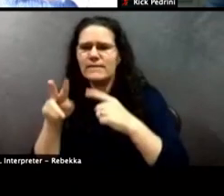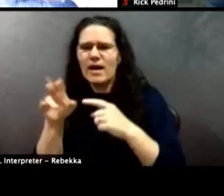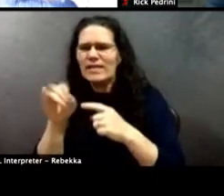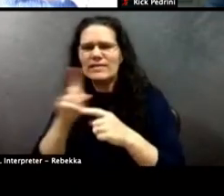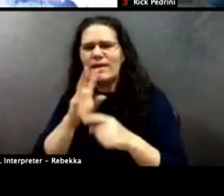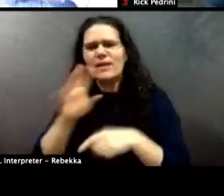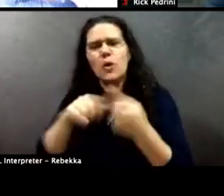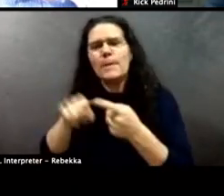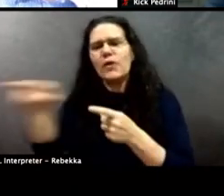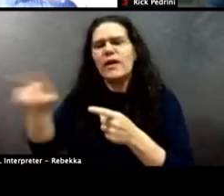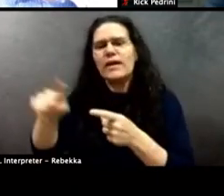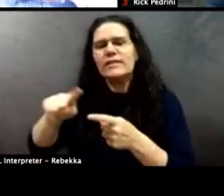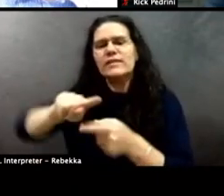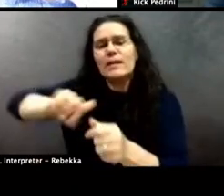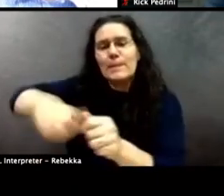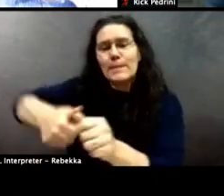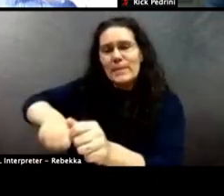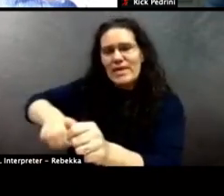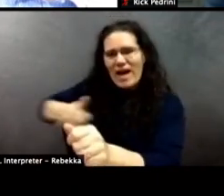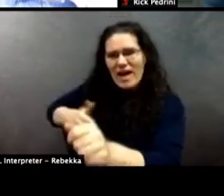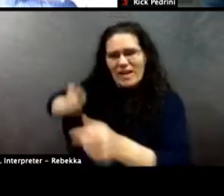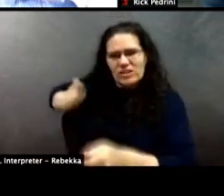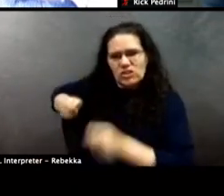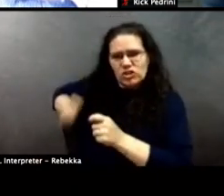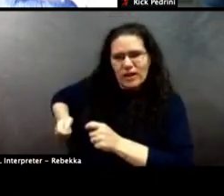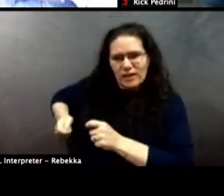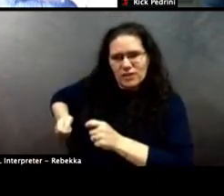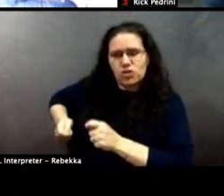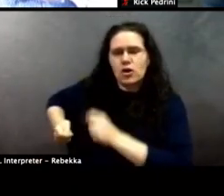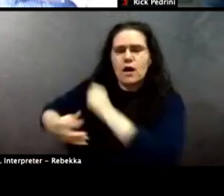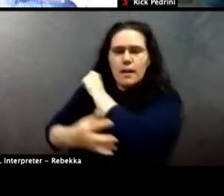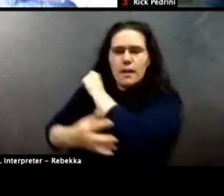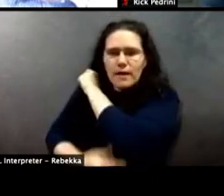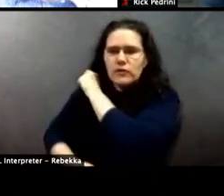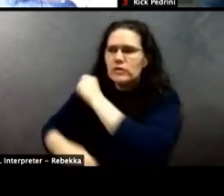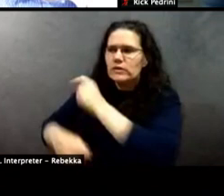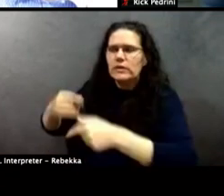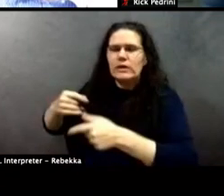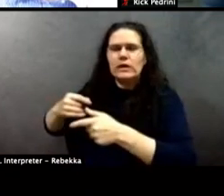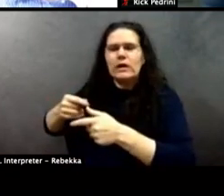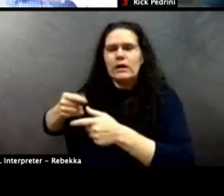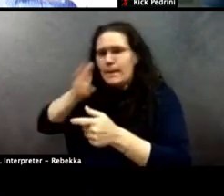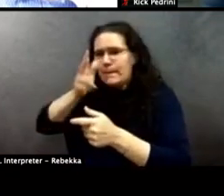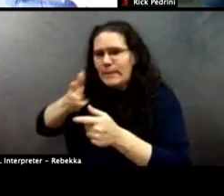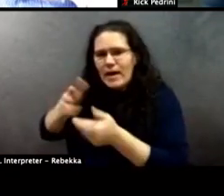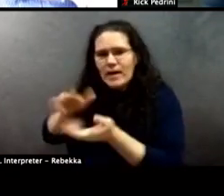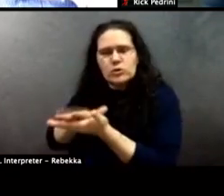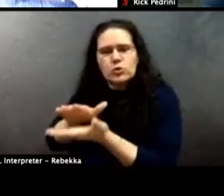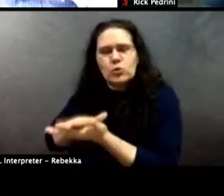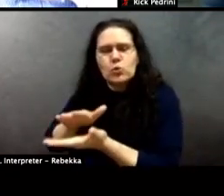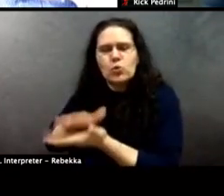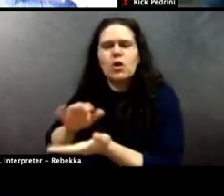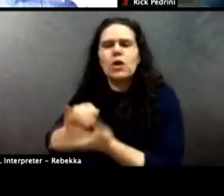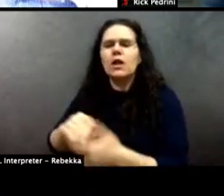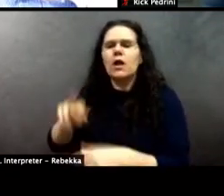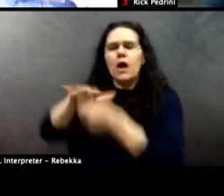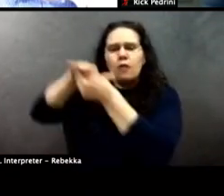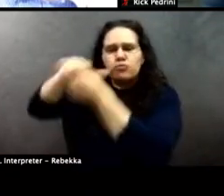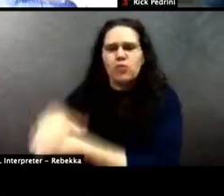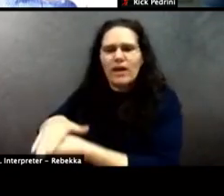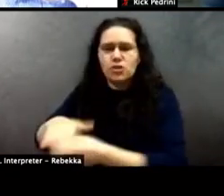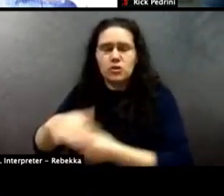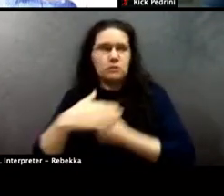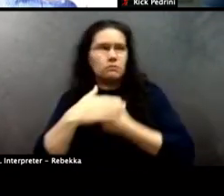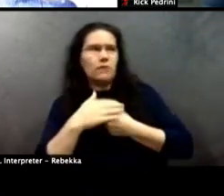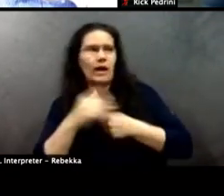the bad schools, the internalized racism. When you think that you can't become a doctor or a lawyer, the kind of circumstances that create violence in our